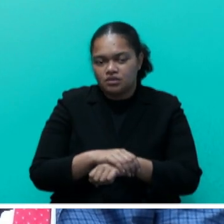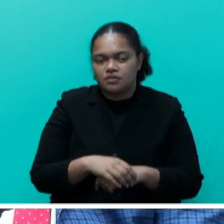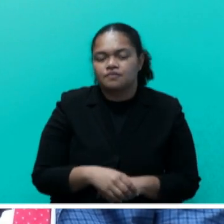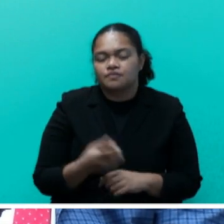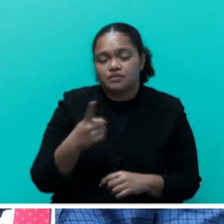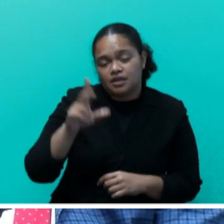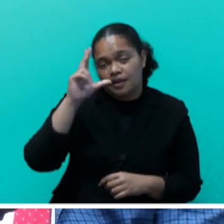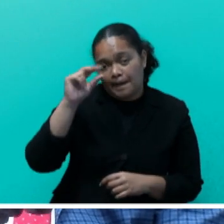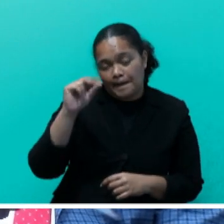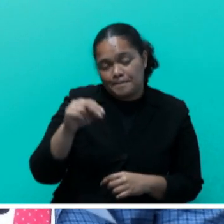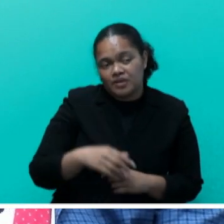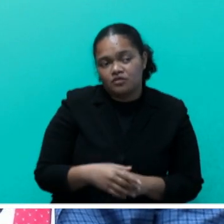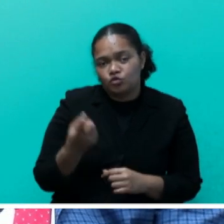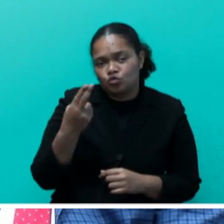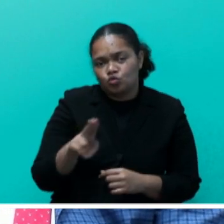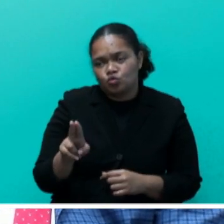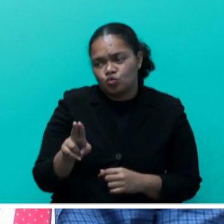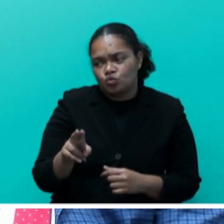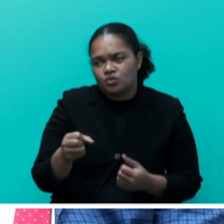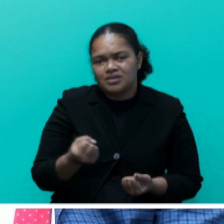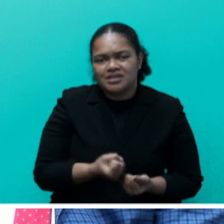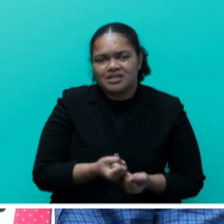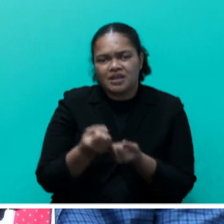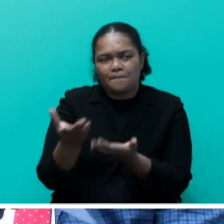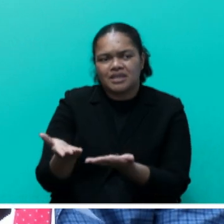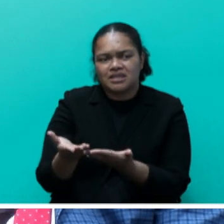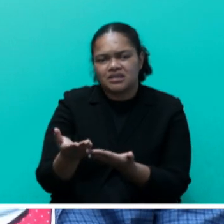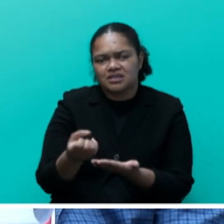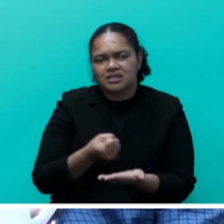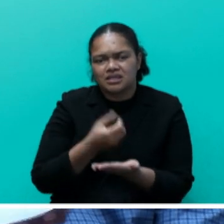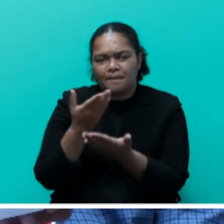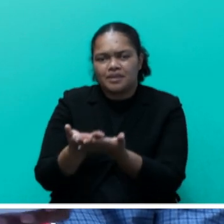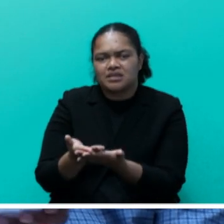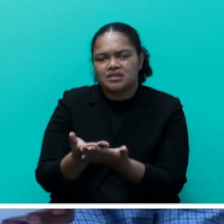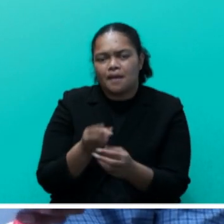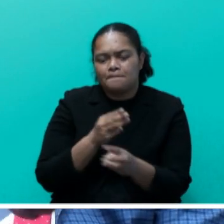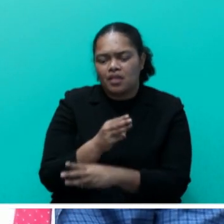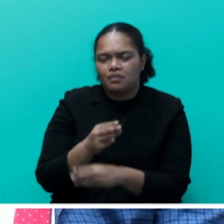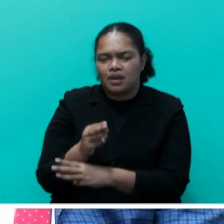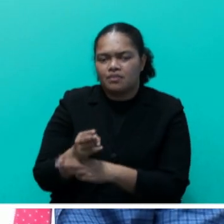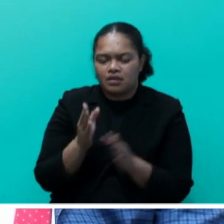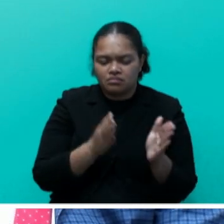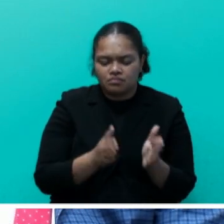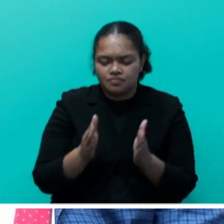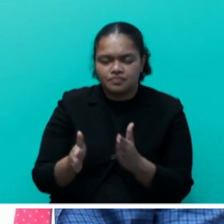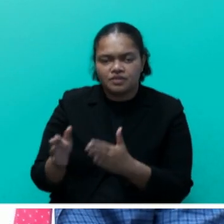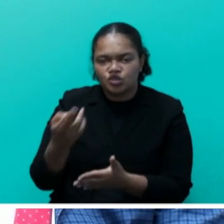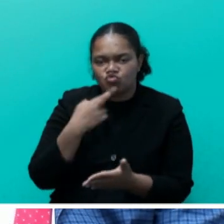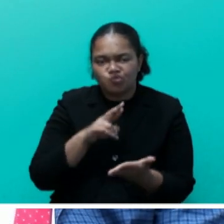able to submit some kind of monthly reports as part of the monthly reports